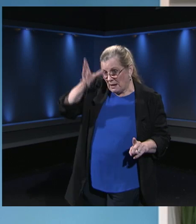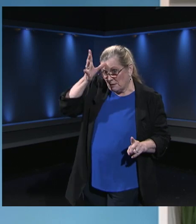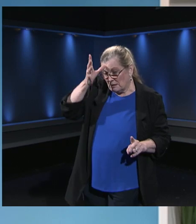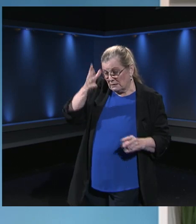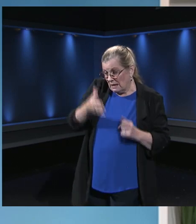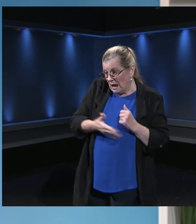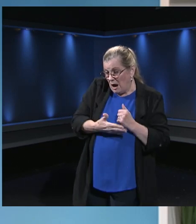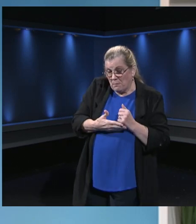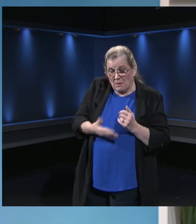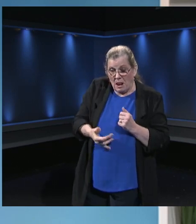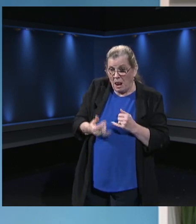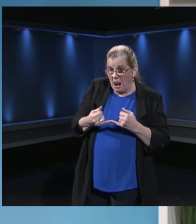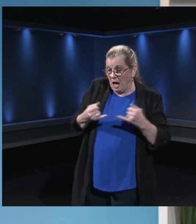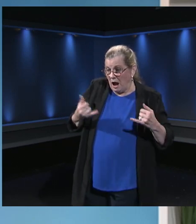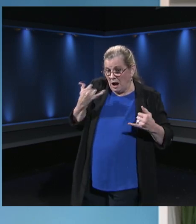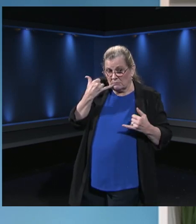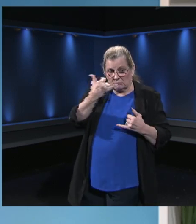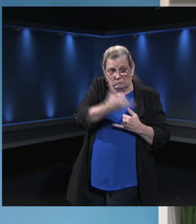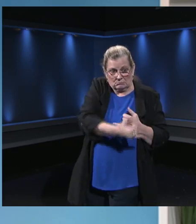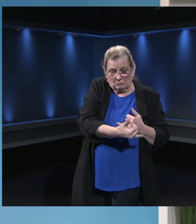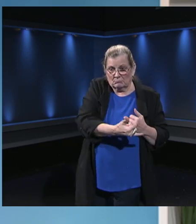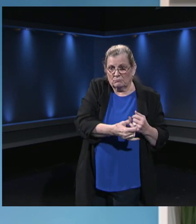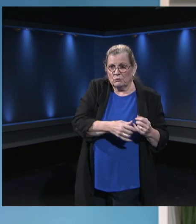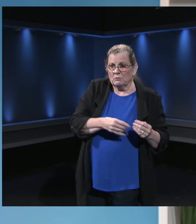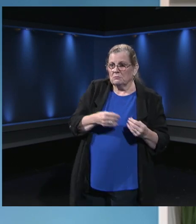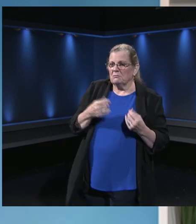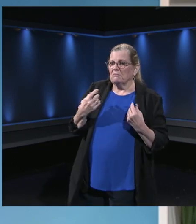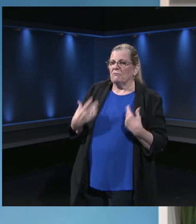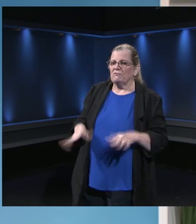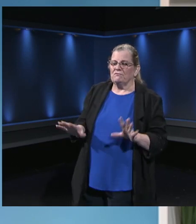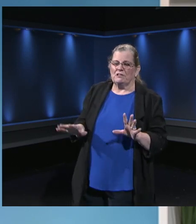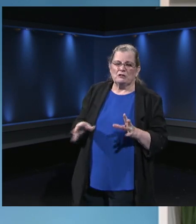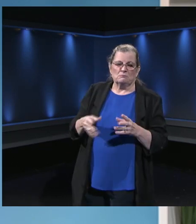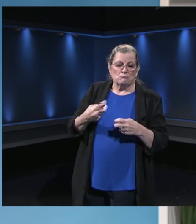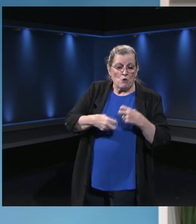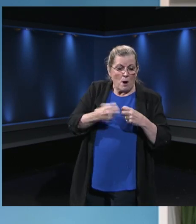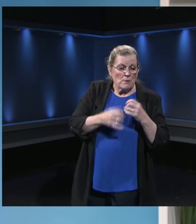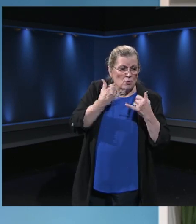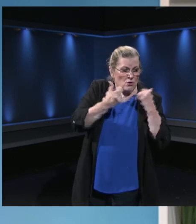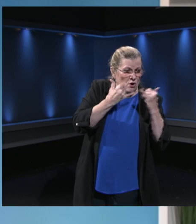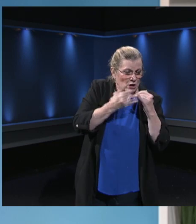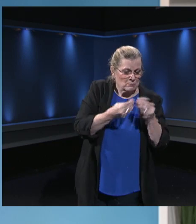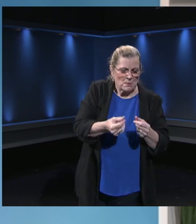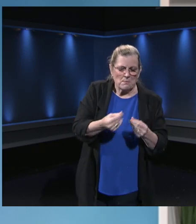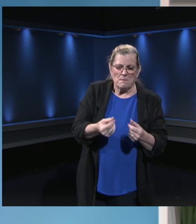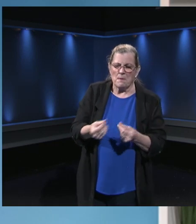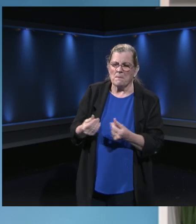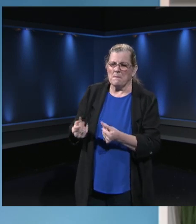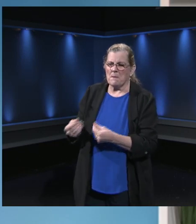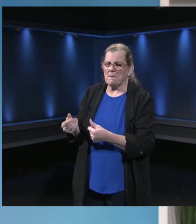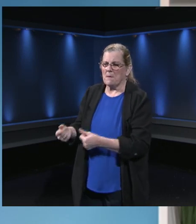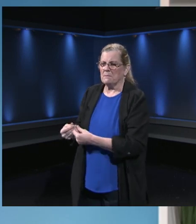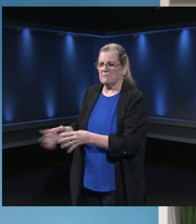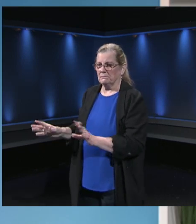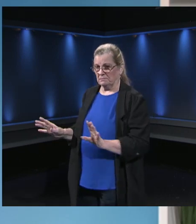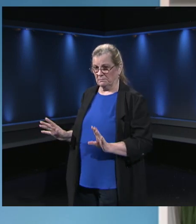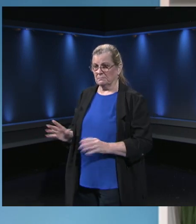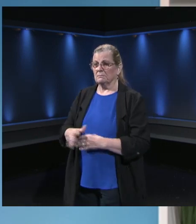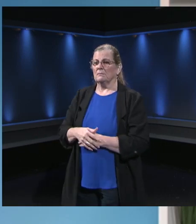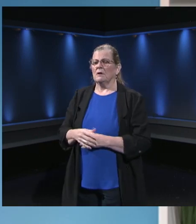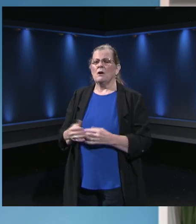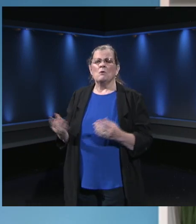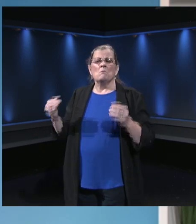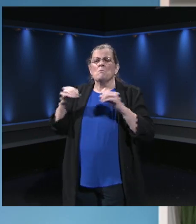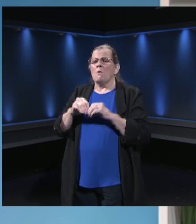And a lot of those calls, as I said, they're able to resolve right at that first point of call. If there are some more complex issues that we really need our